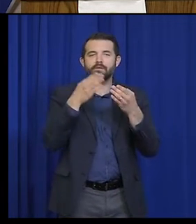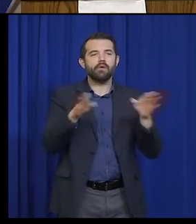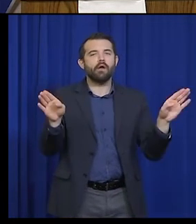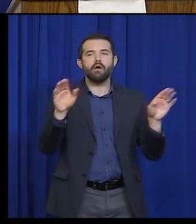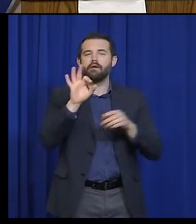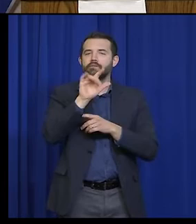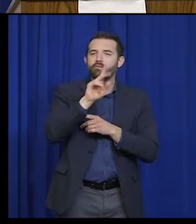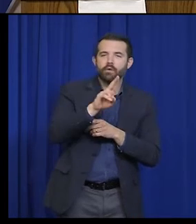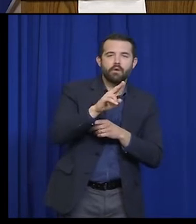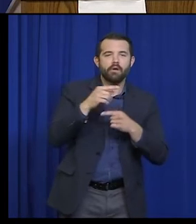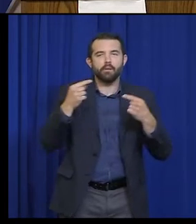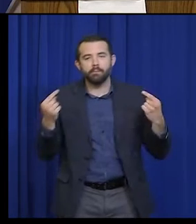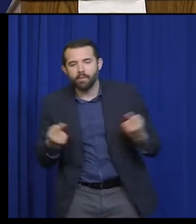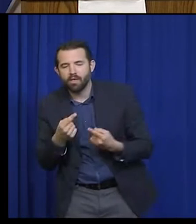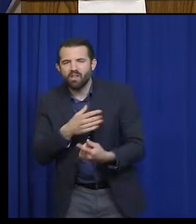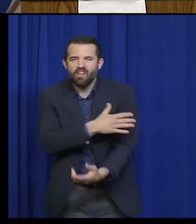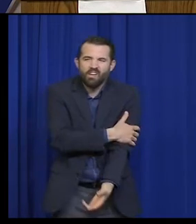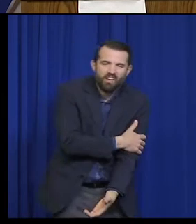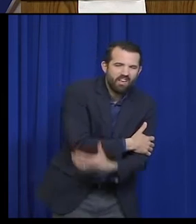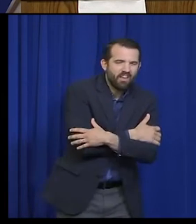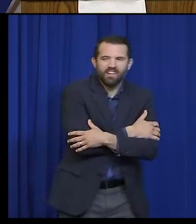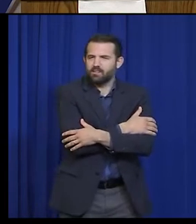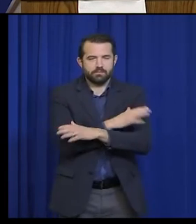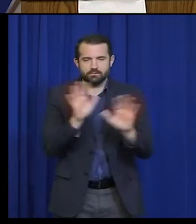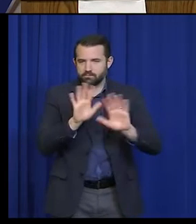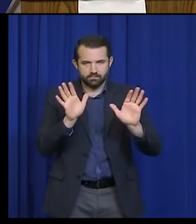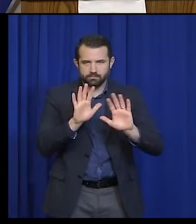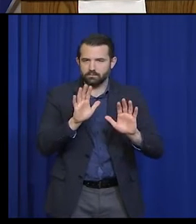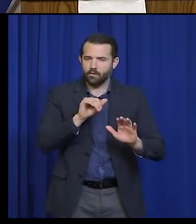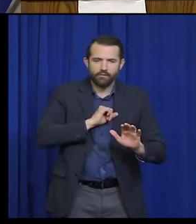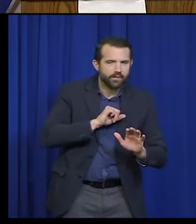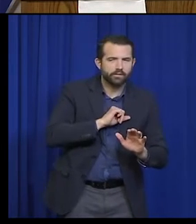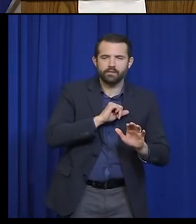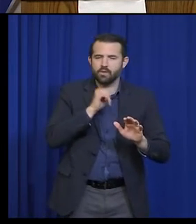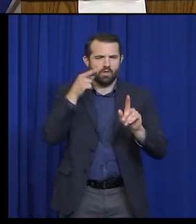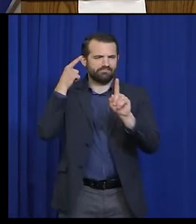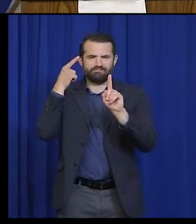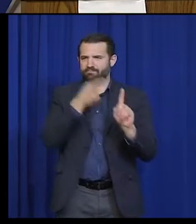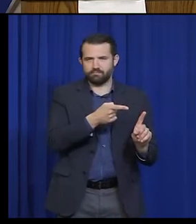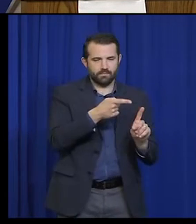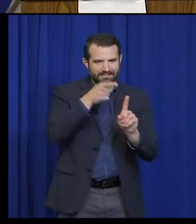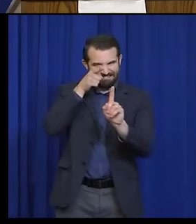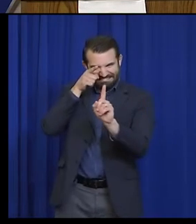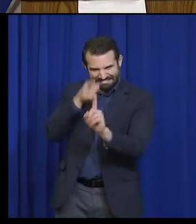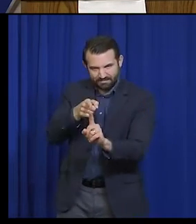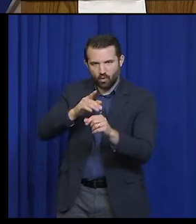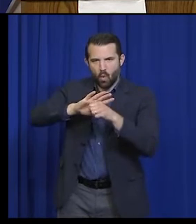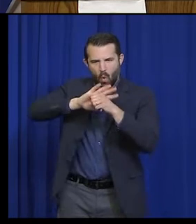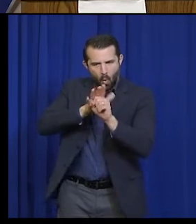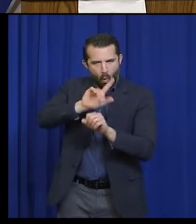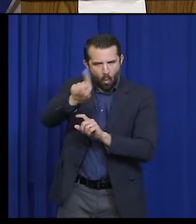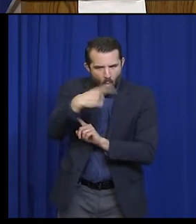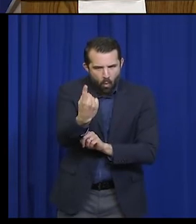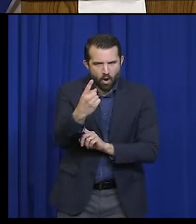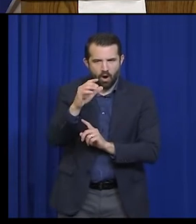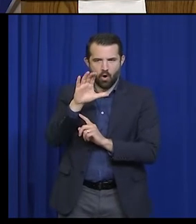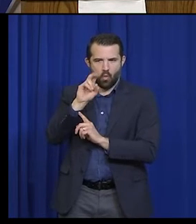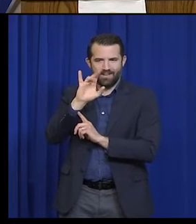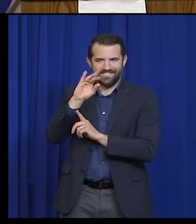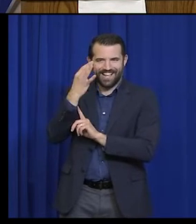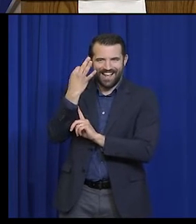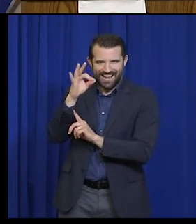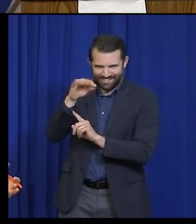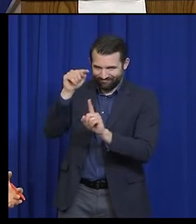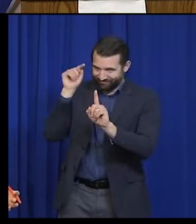we look really specifically at the symptoms that we know are unique to COVID-19. And even